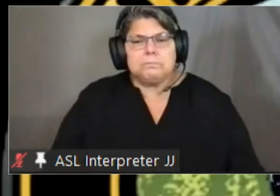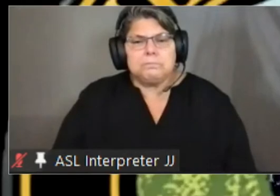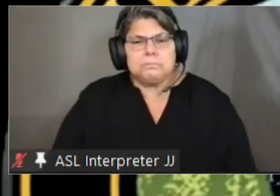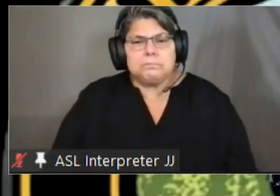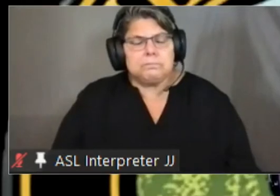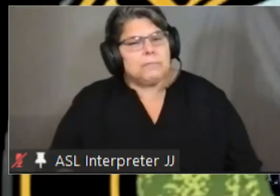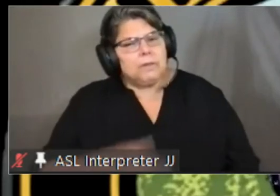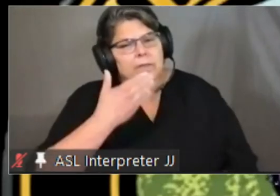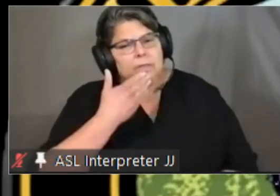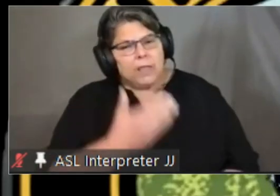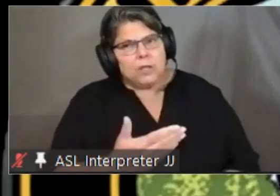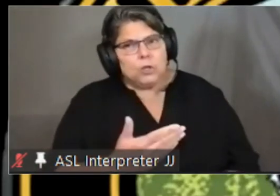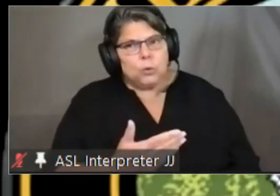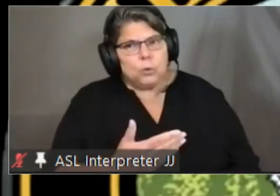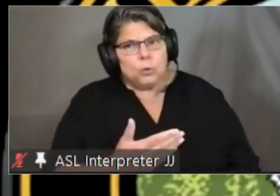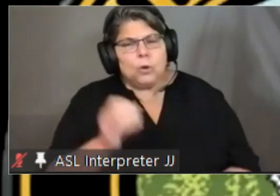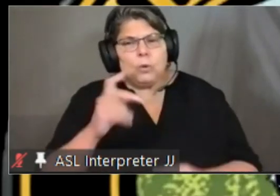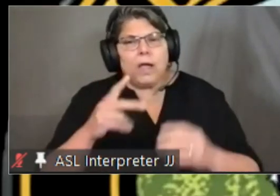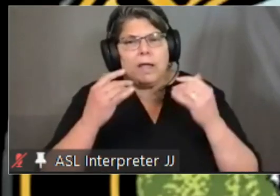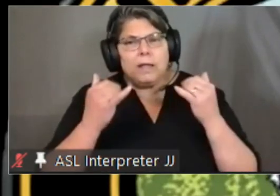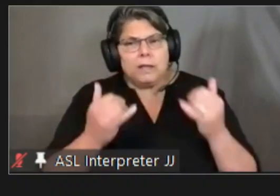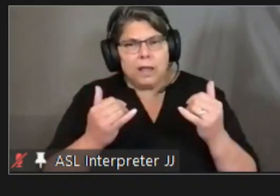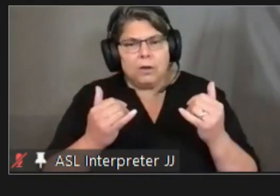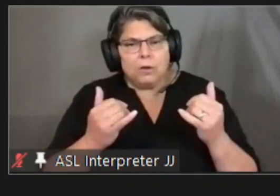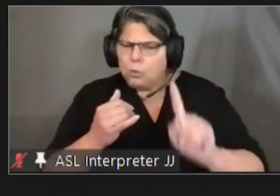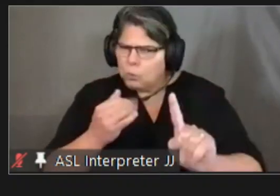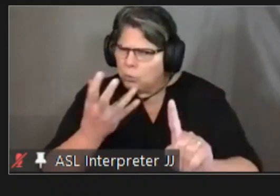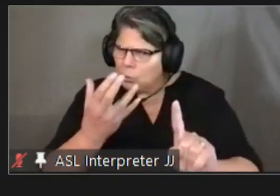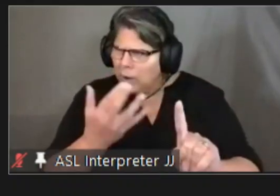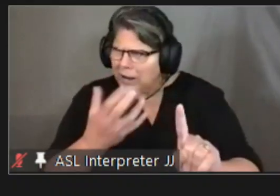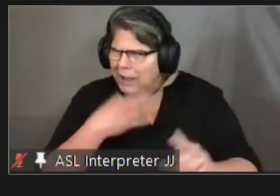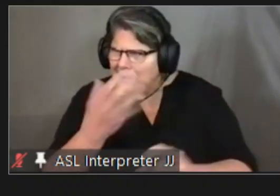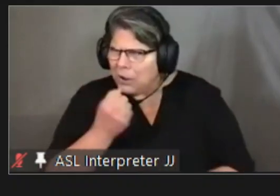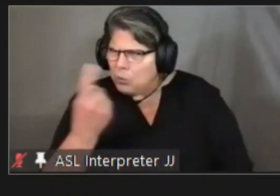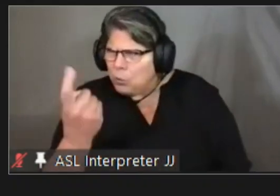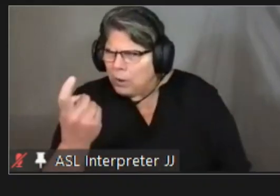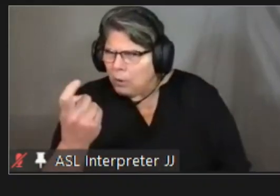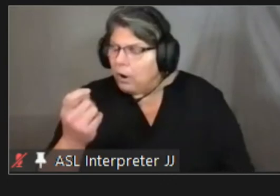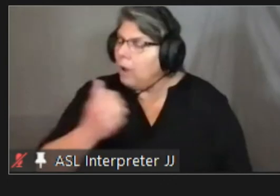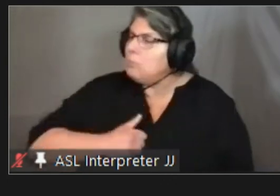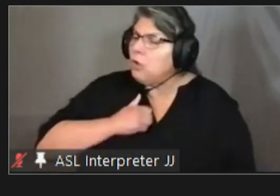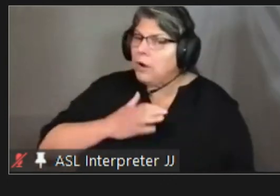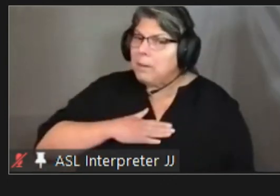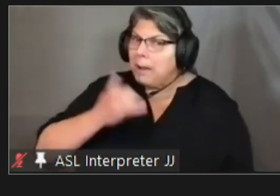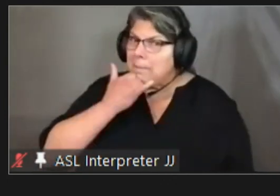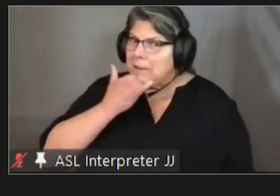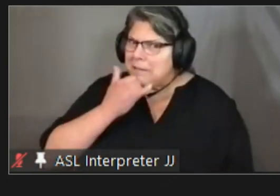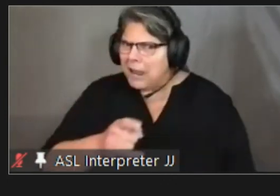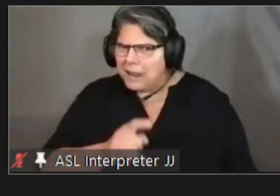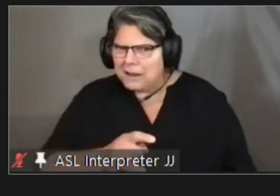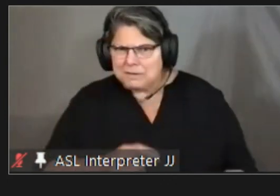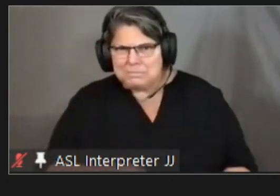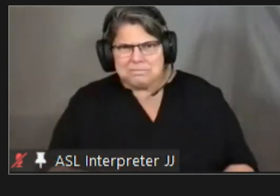thank you all right now we're going to move on to the i get one more question sorry my mistake okay